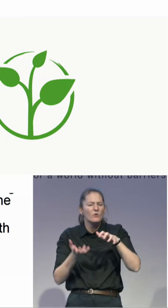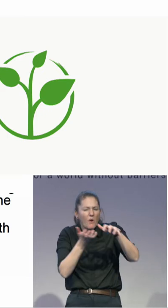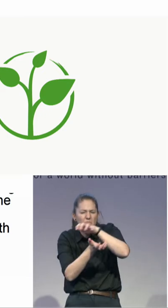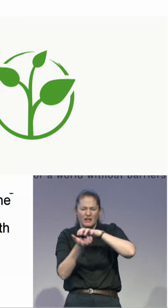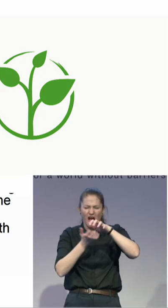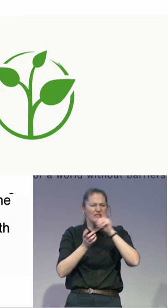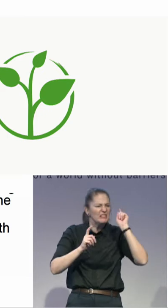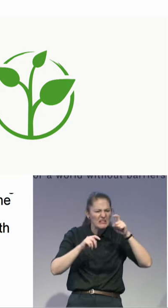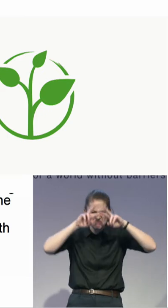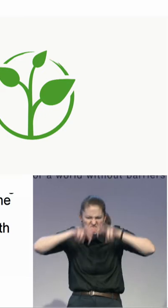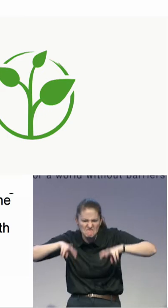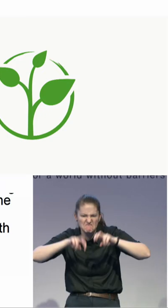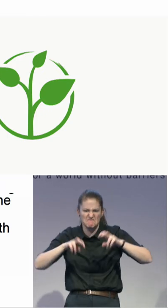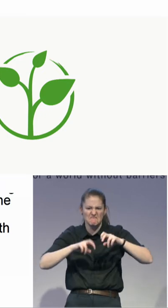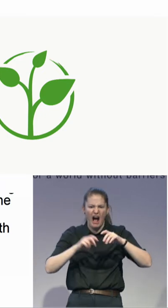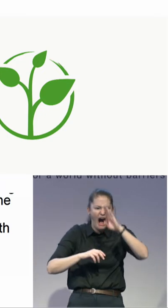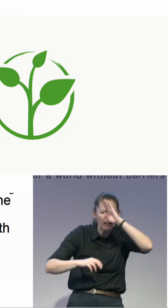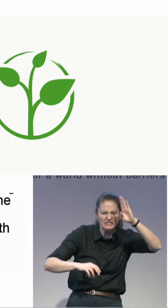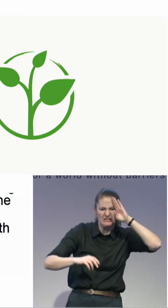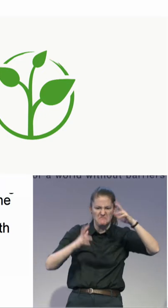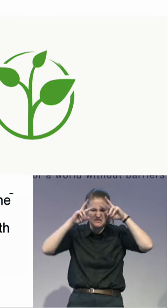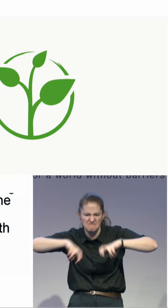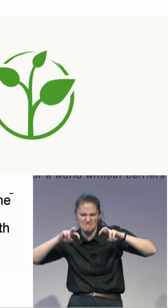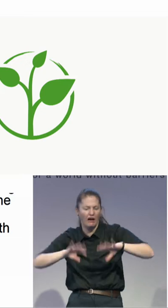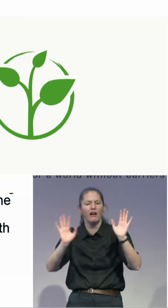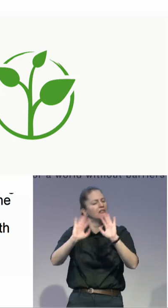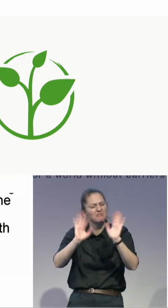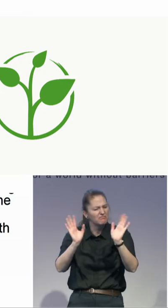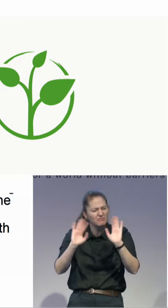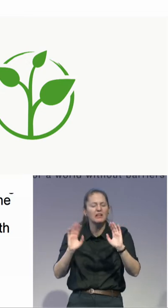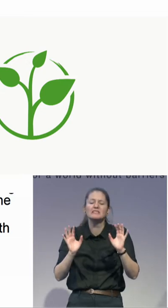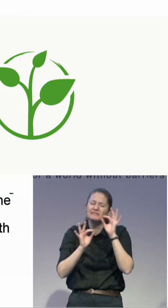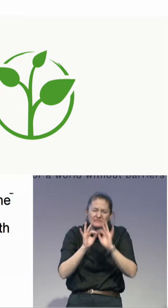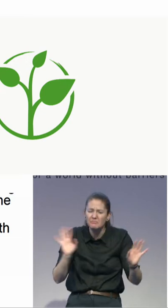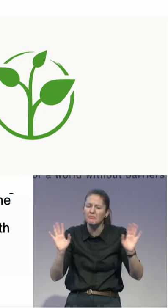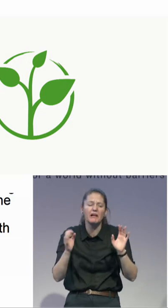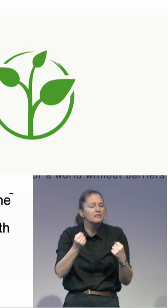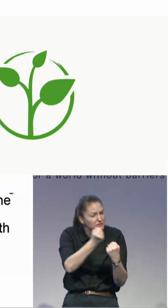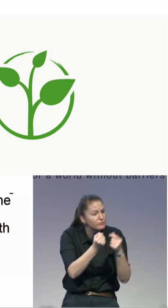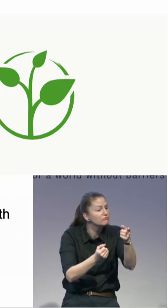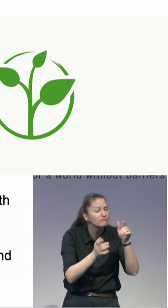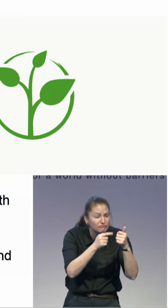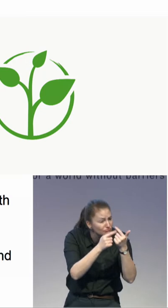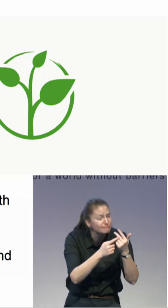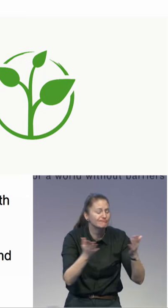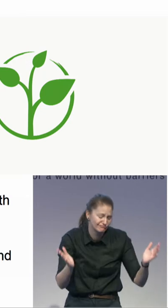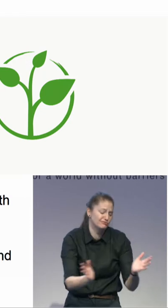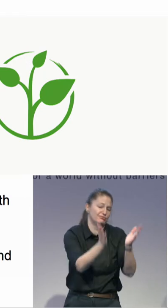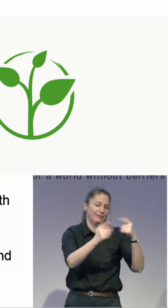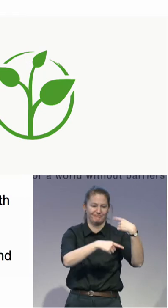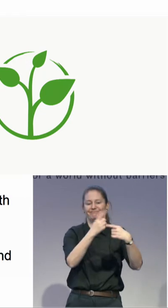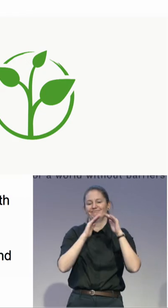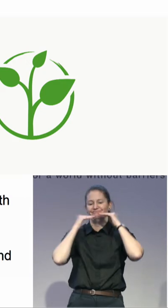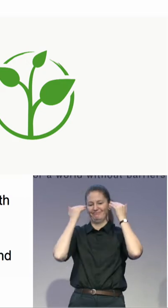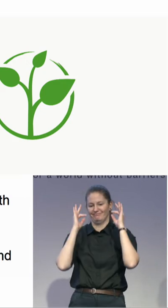it's within the framework. No man is an island. So, from how I would translate it is that